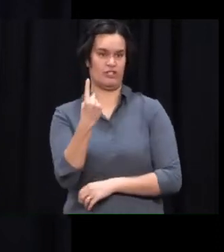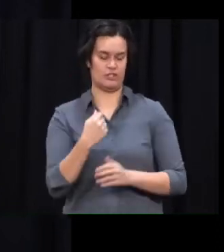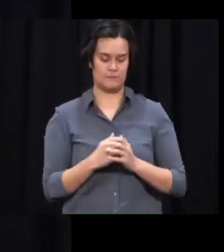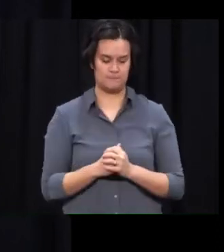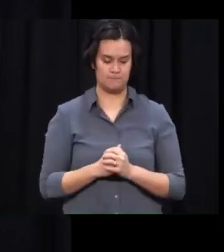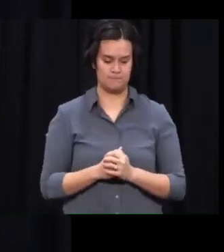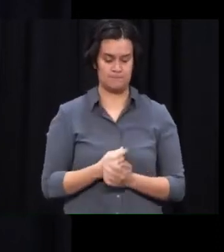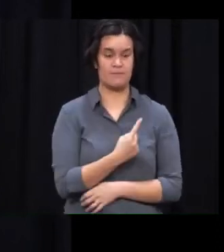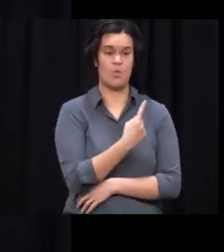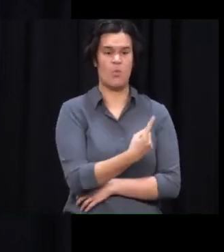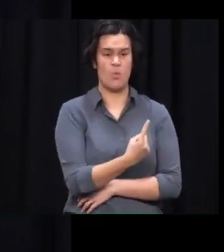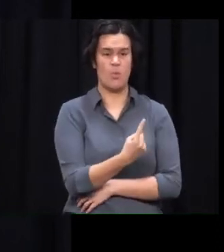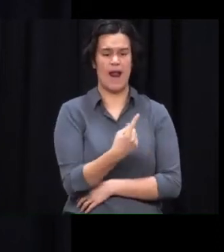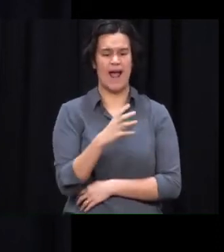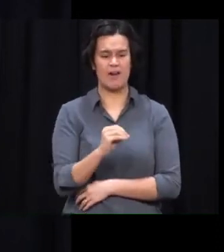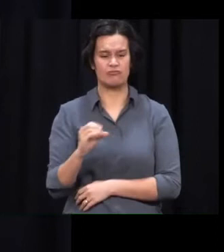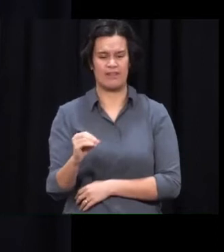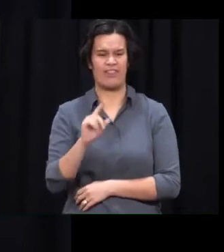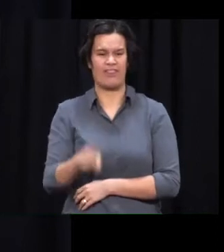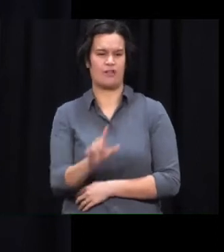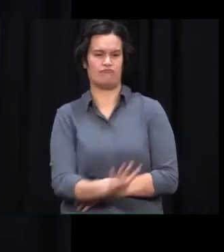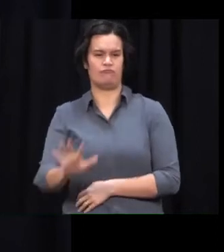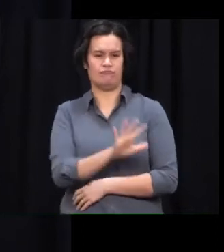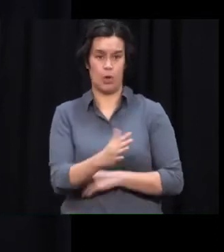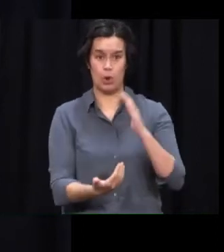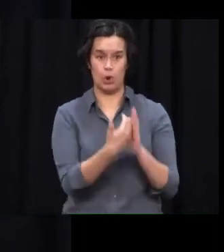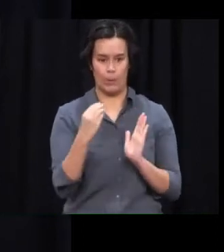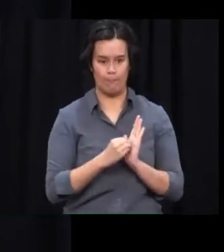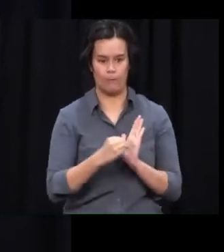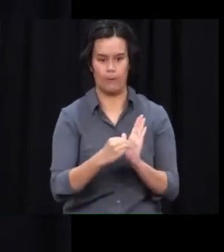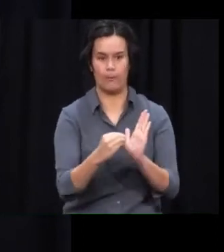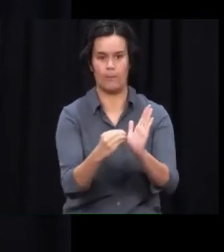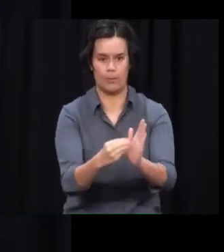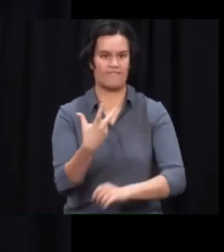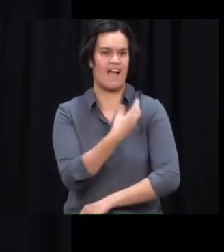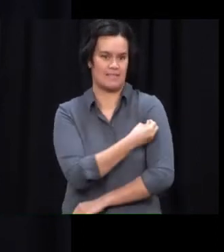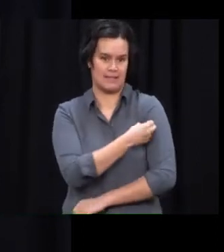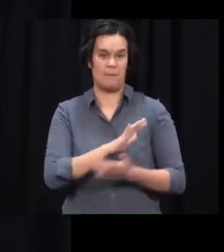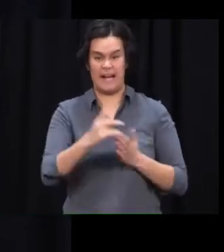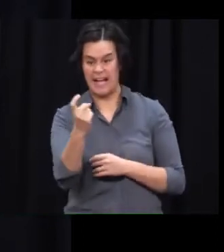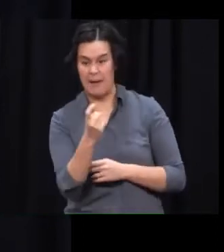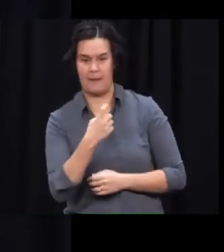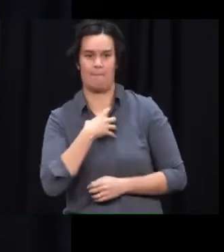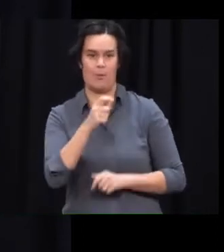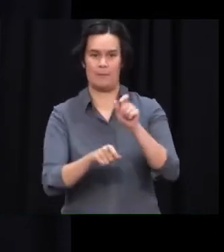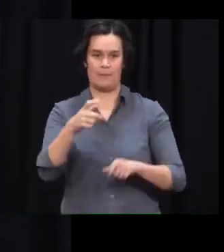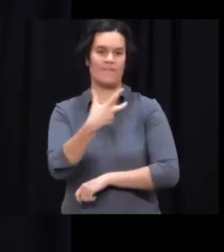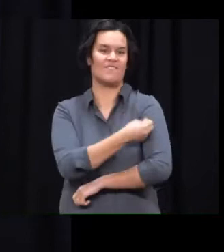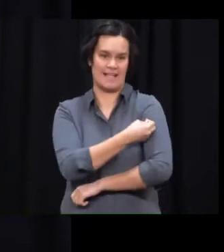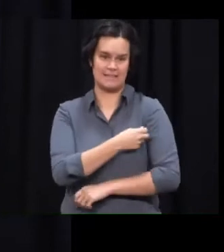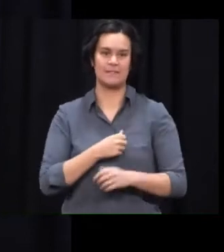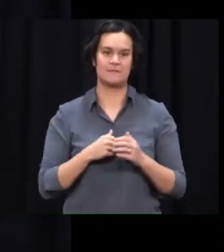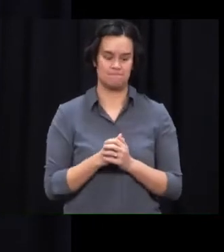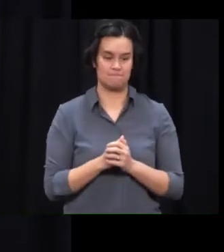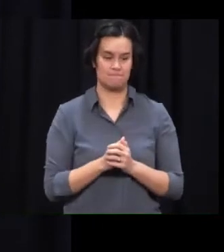,243 new bookings were made yesterday. That means that 73% of New Zealanders over the age of 40 have